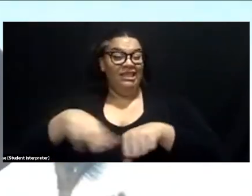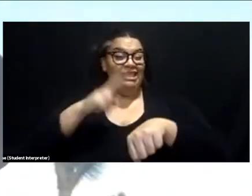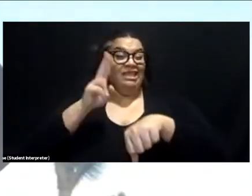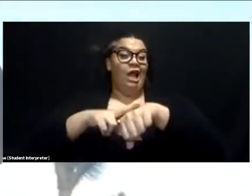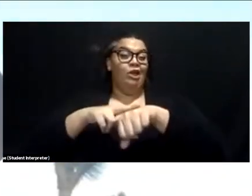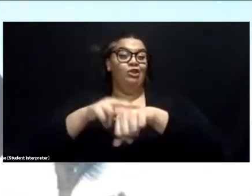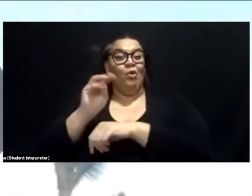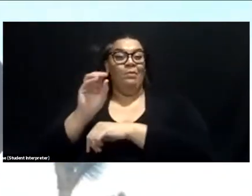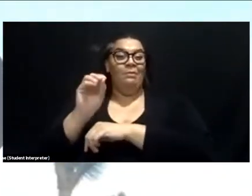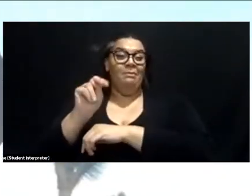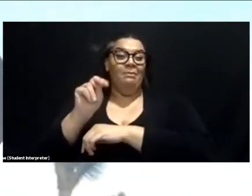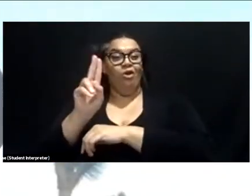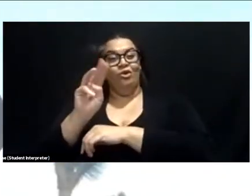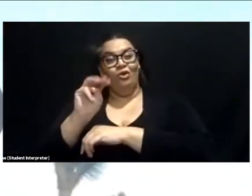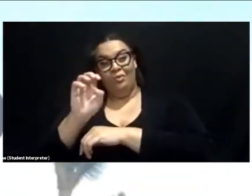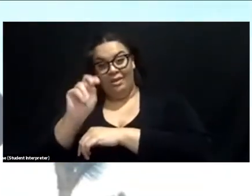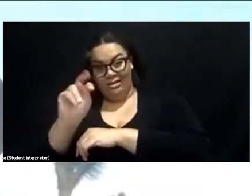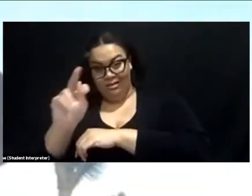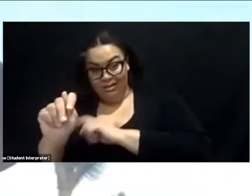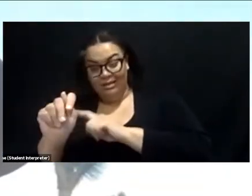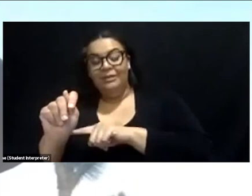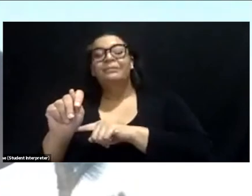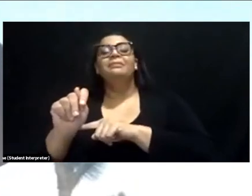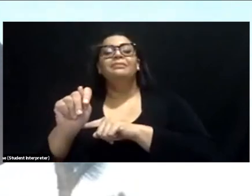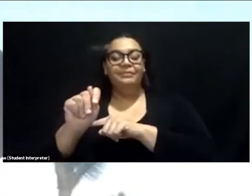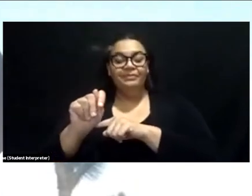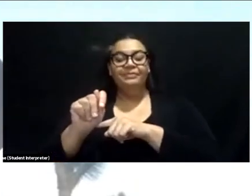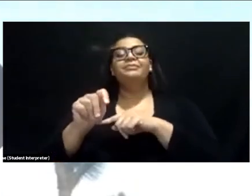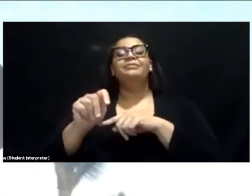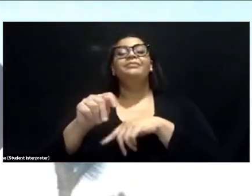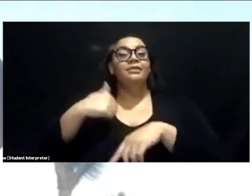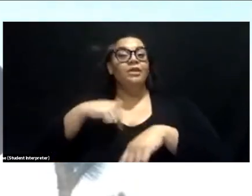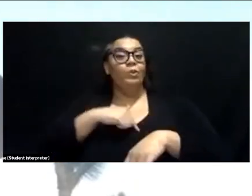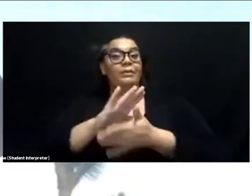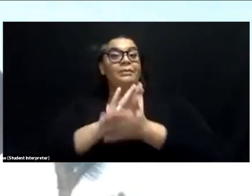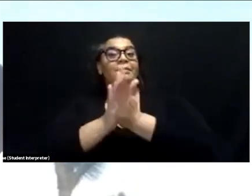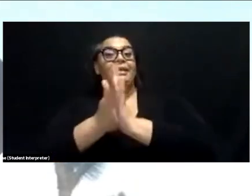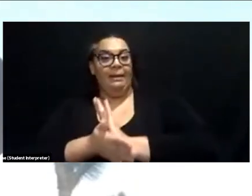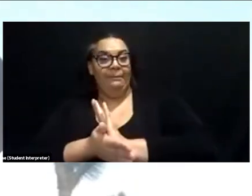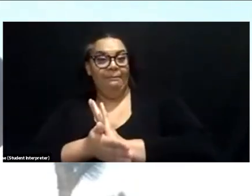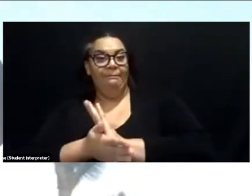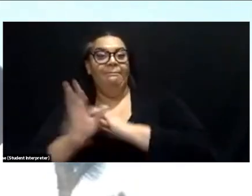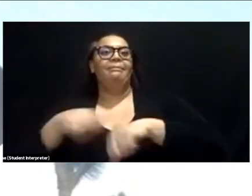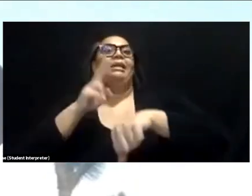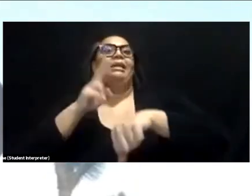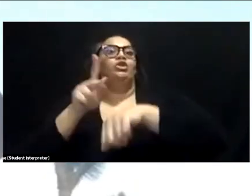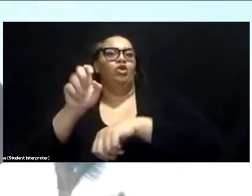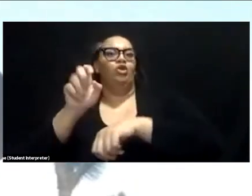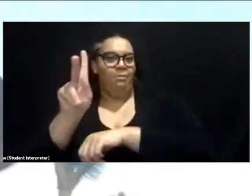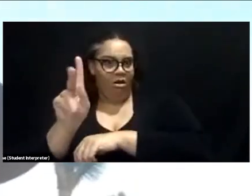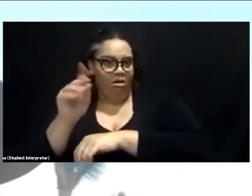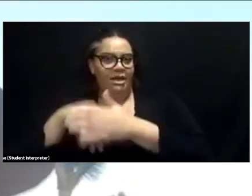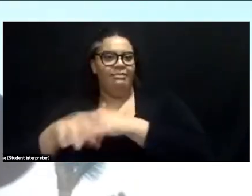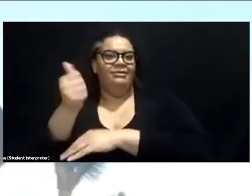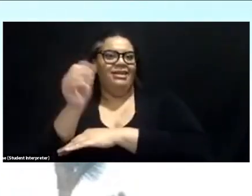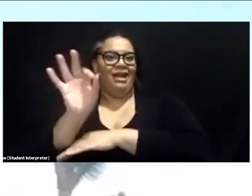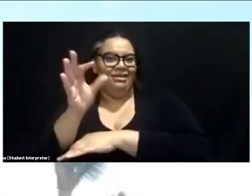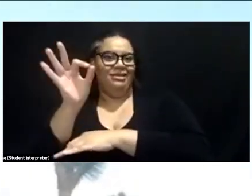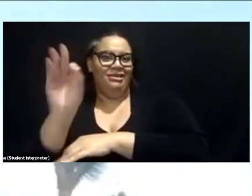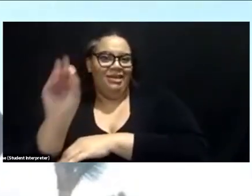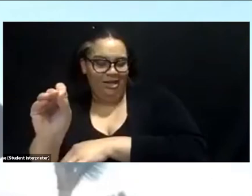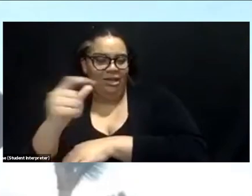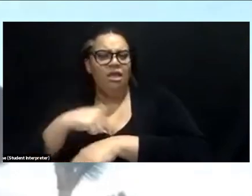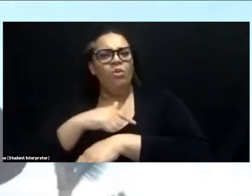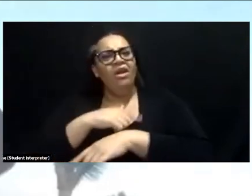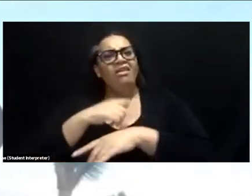And then we became a national park with Death Valley and Mojave, um, in 1996. And you know, have campgrounds,